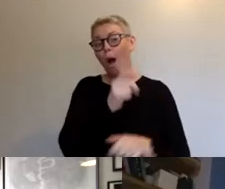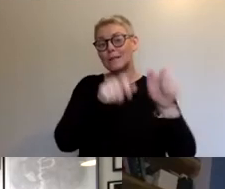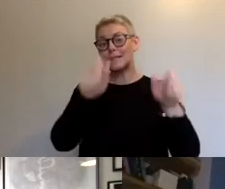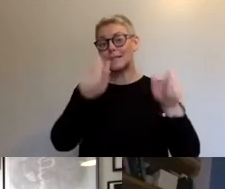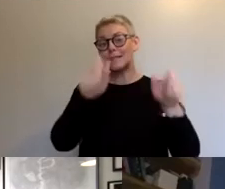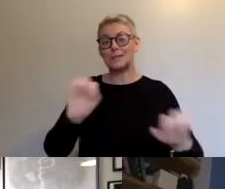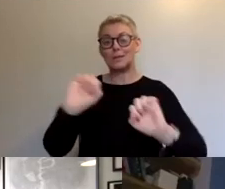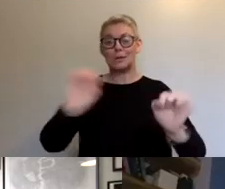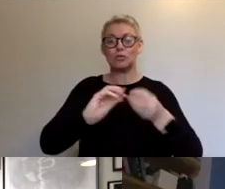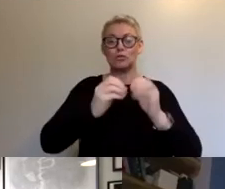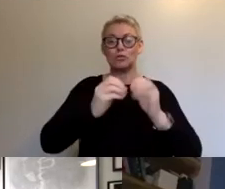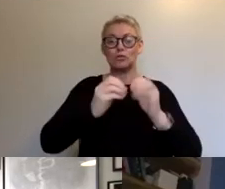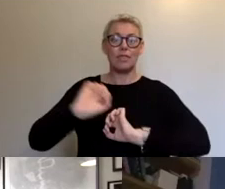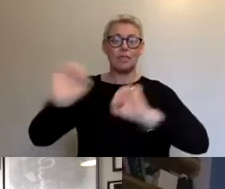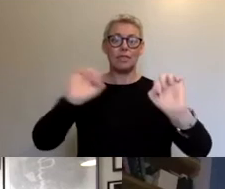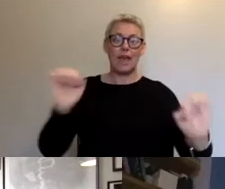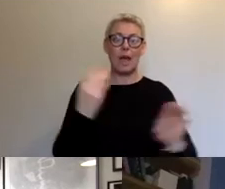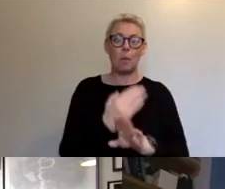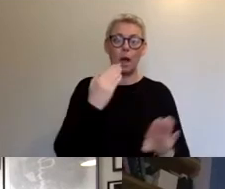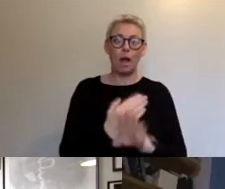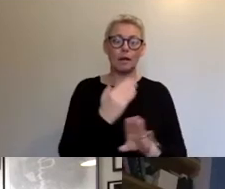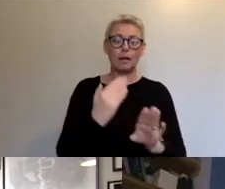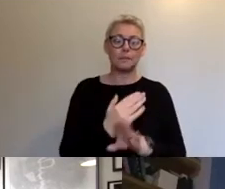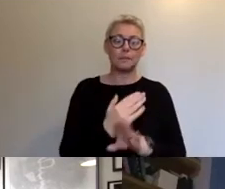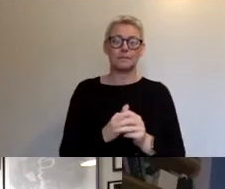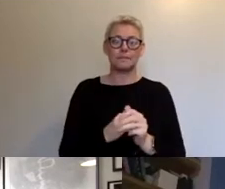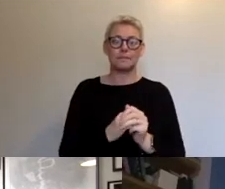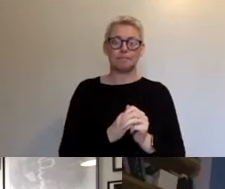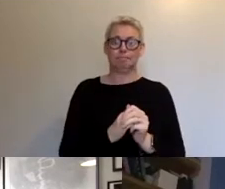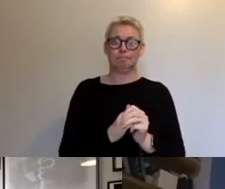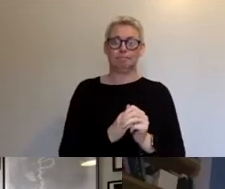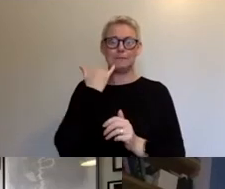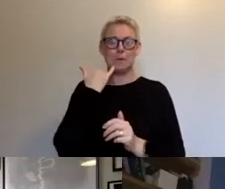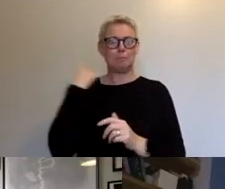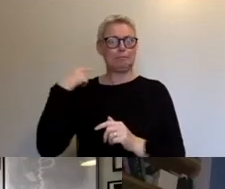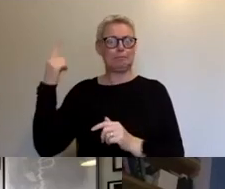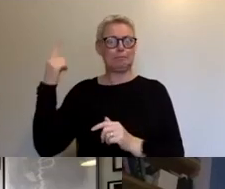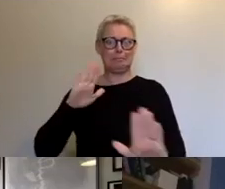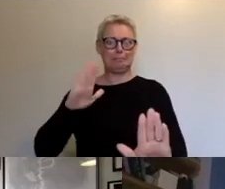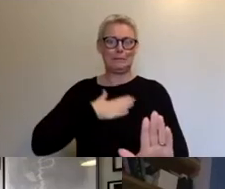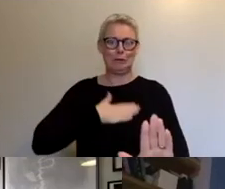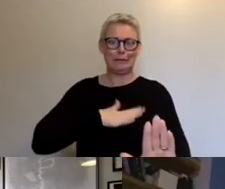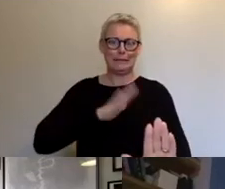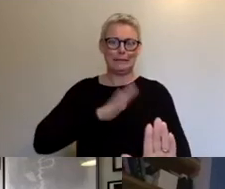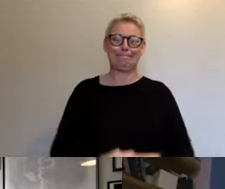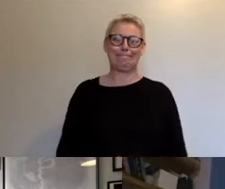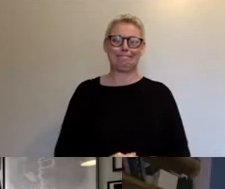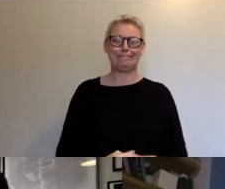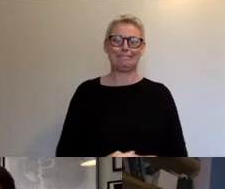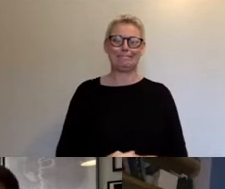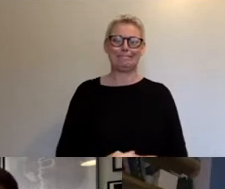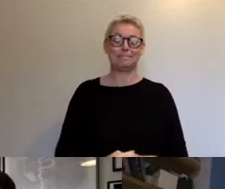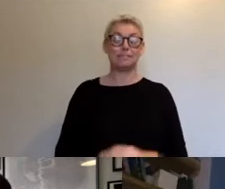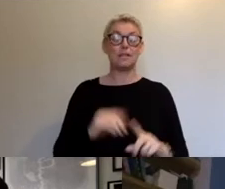uses digital technologies, uses digital technologies, but in the physical